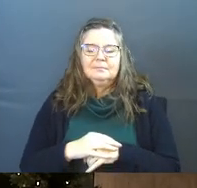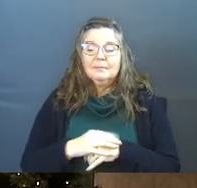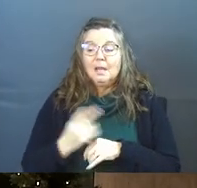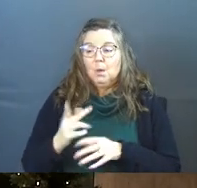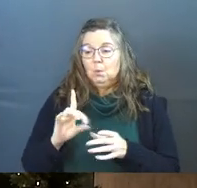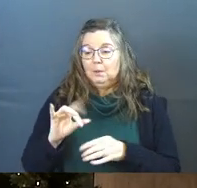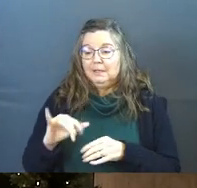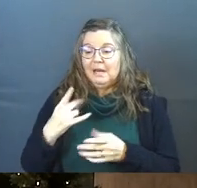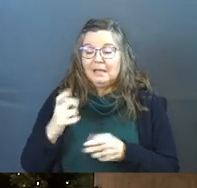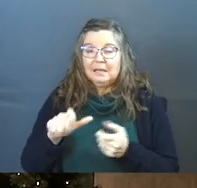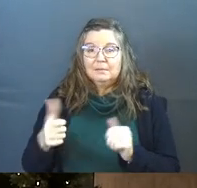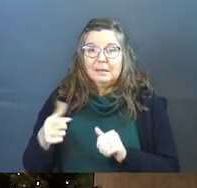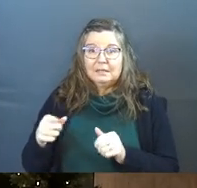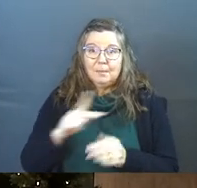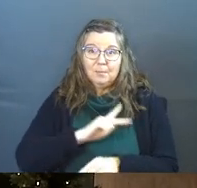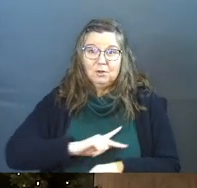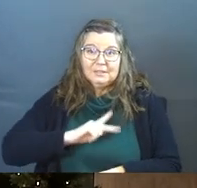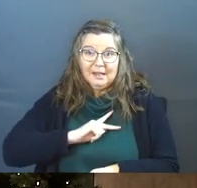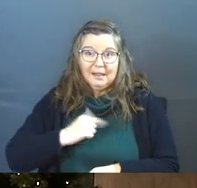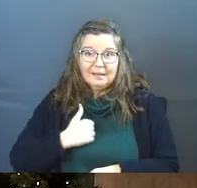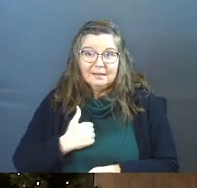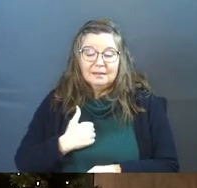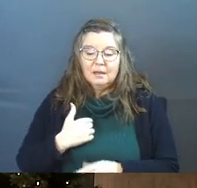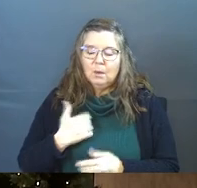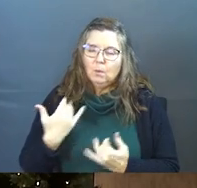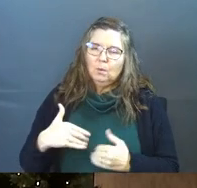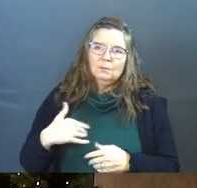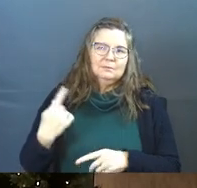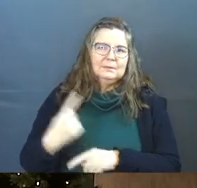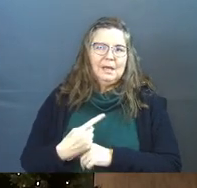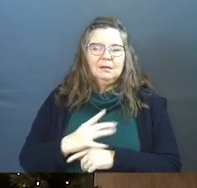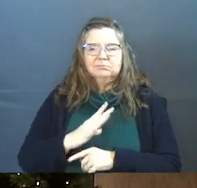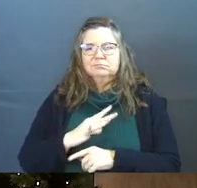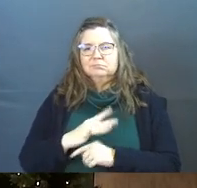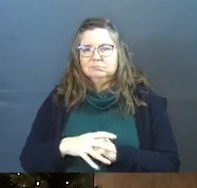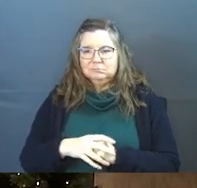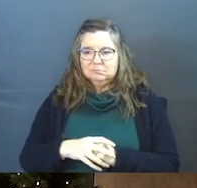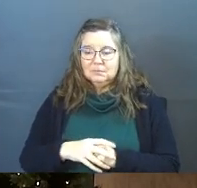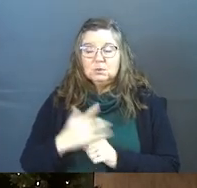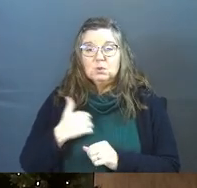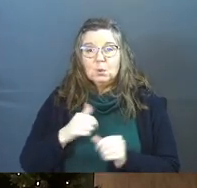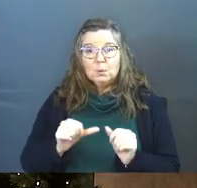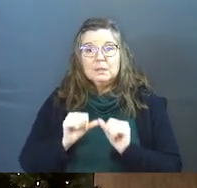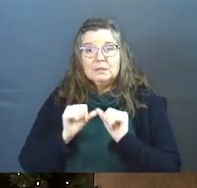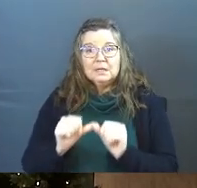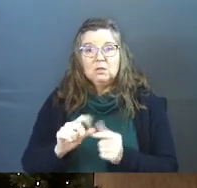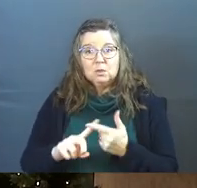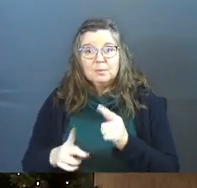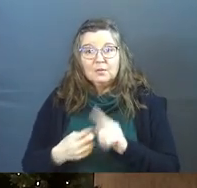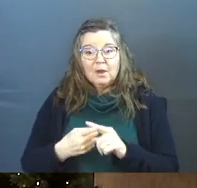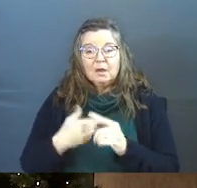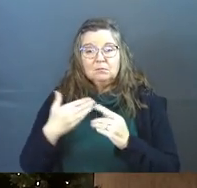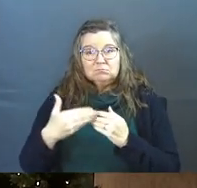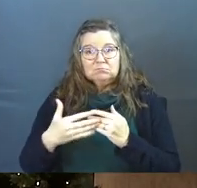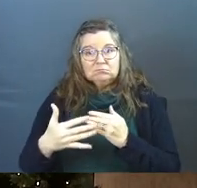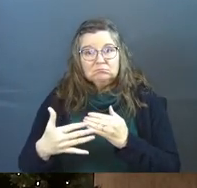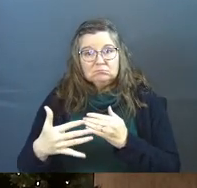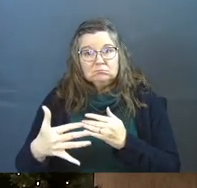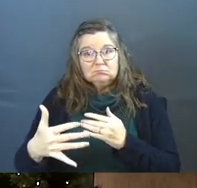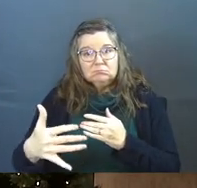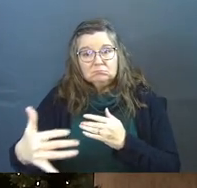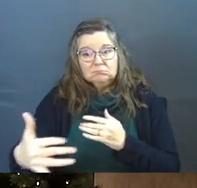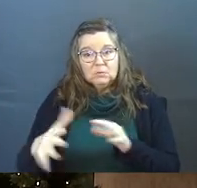And we did. And I got to baptize him personally. And what a day that was. And so we continued to be friends, continued to